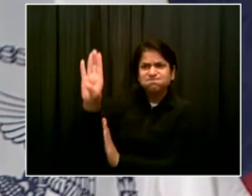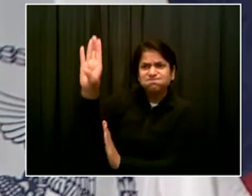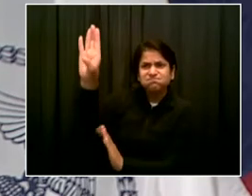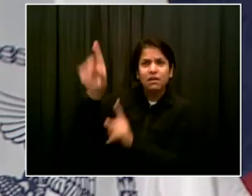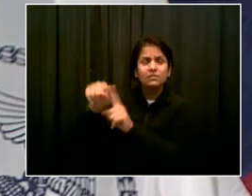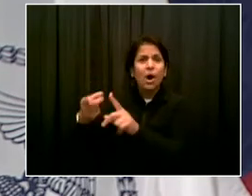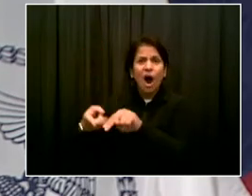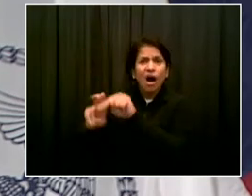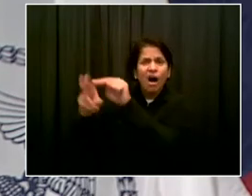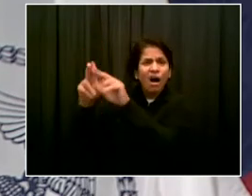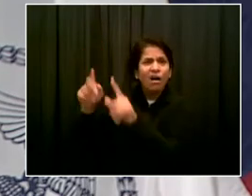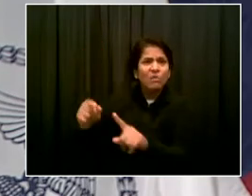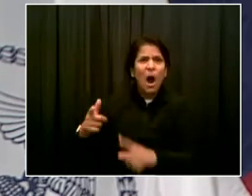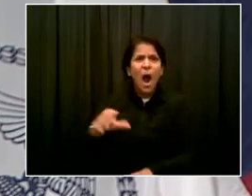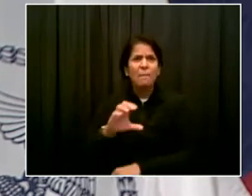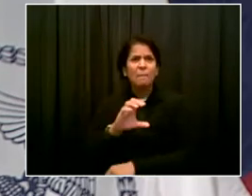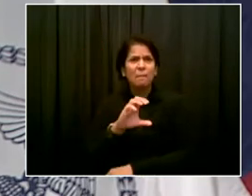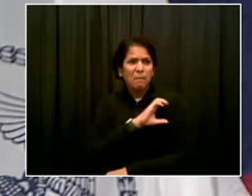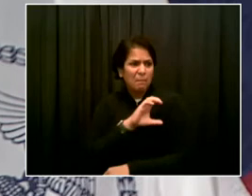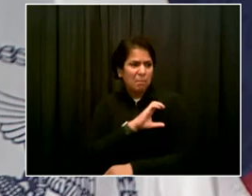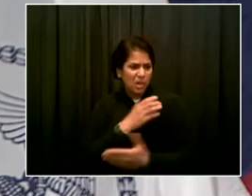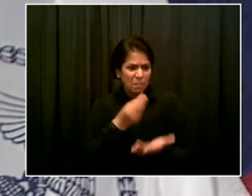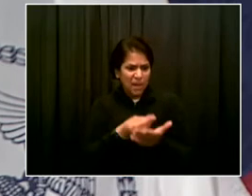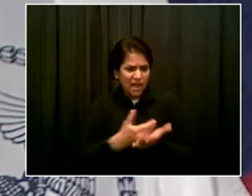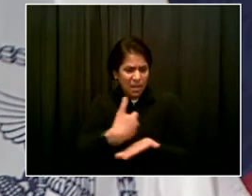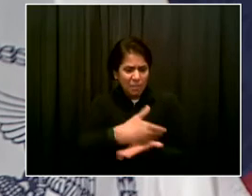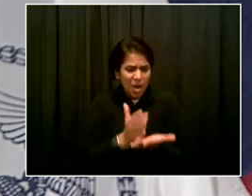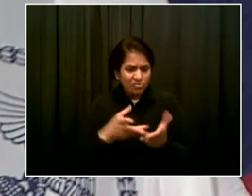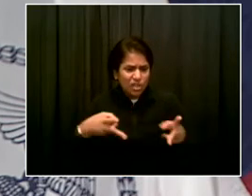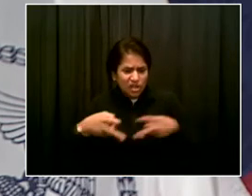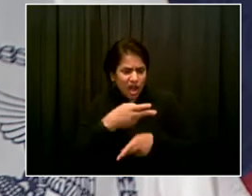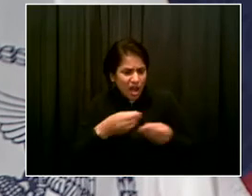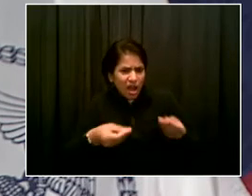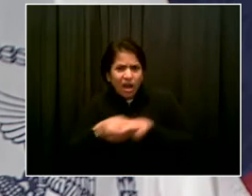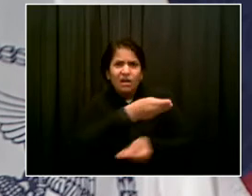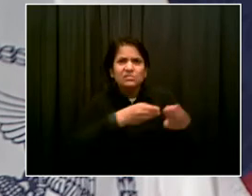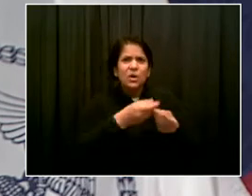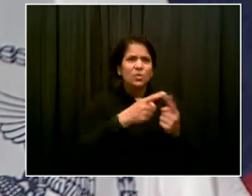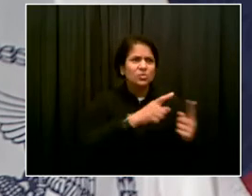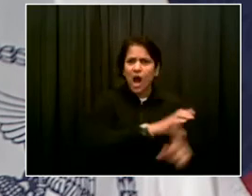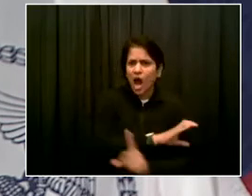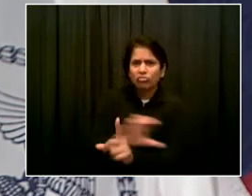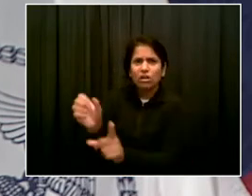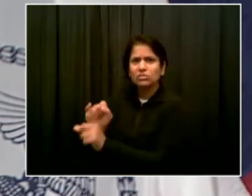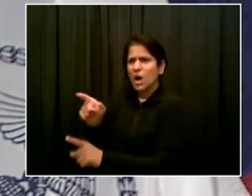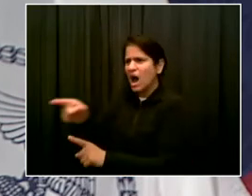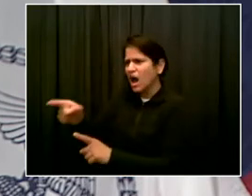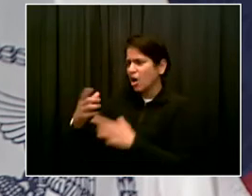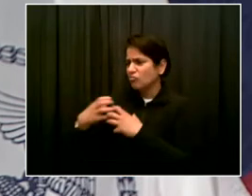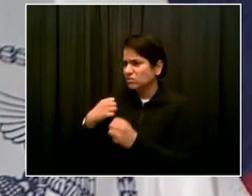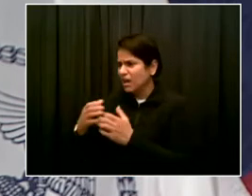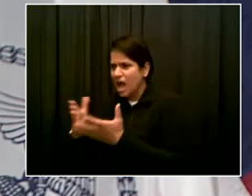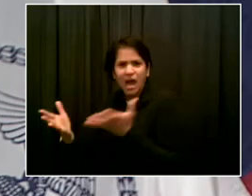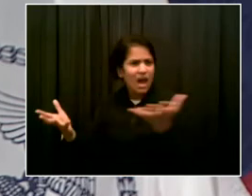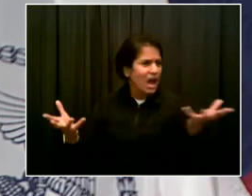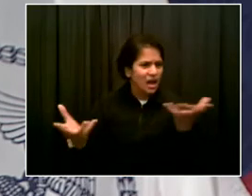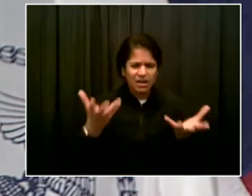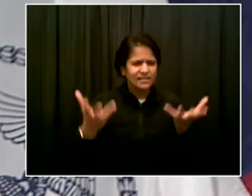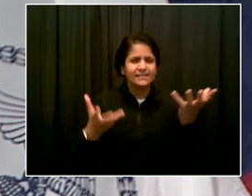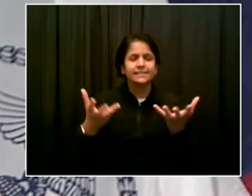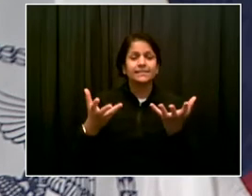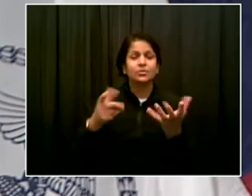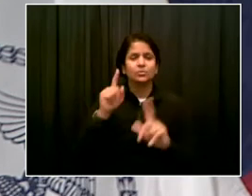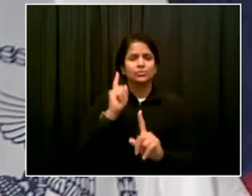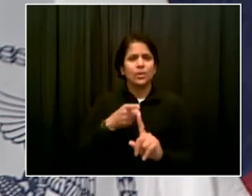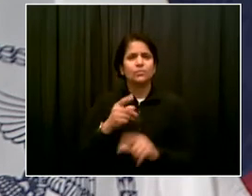Katie, you know, we just graduated a class, NYPD class this last week, 850 new officers.